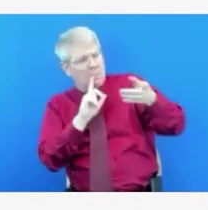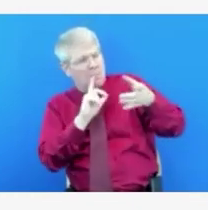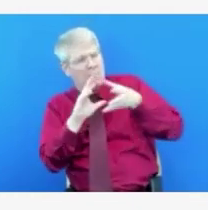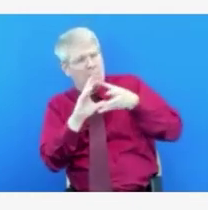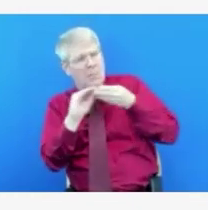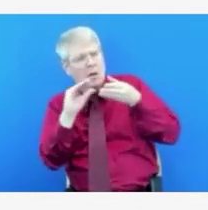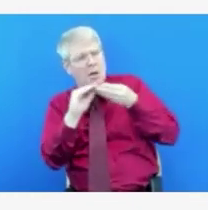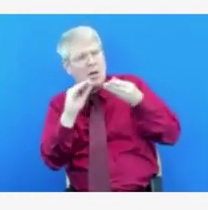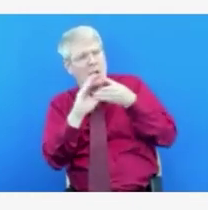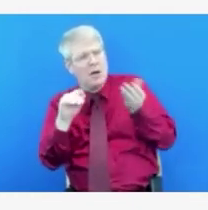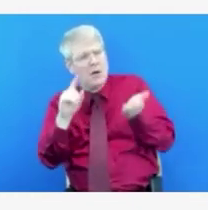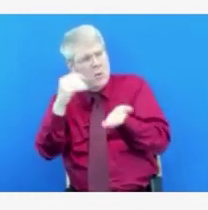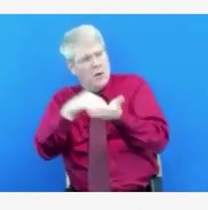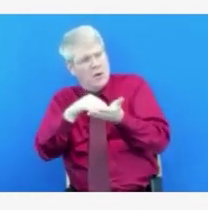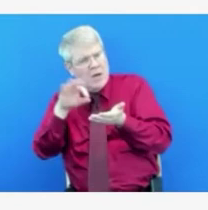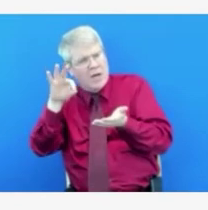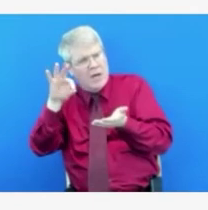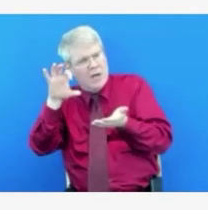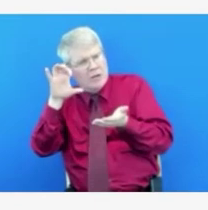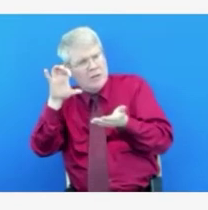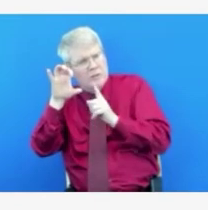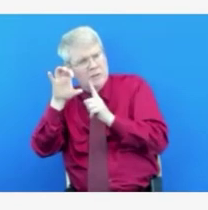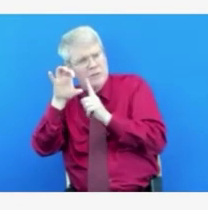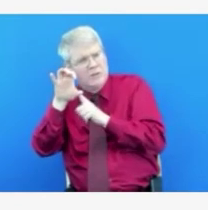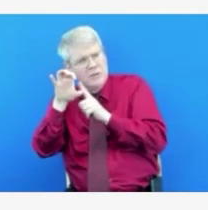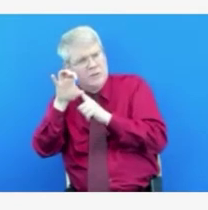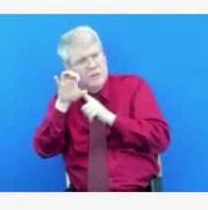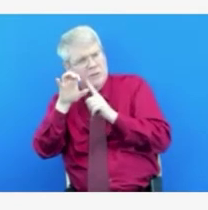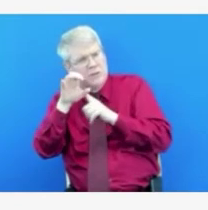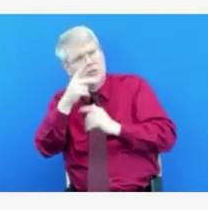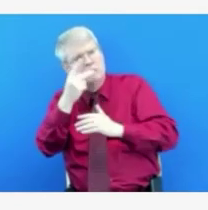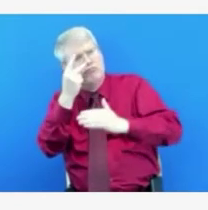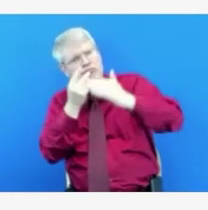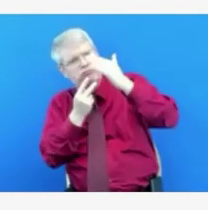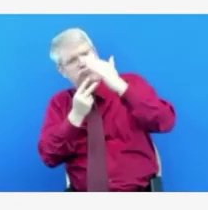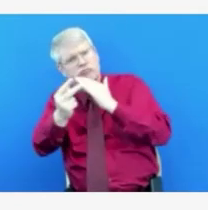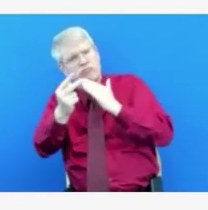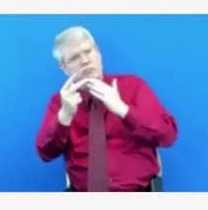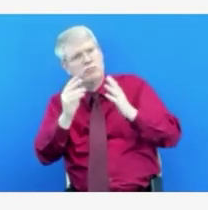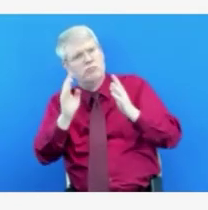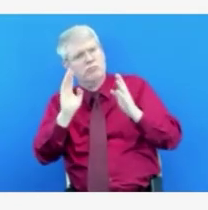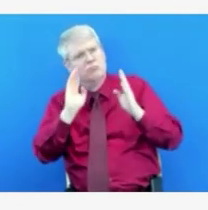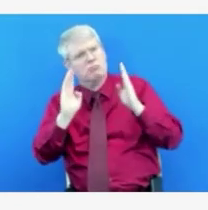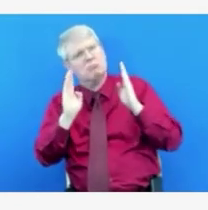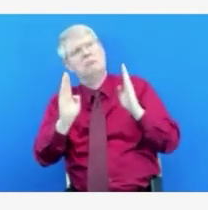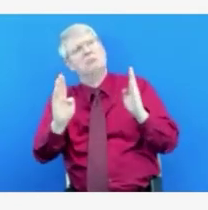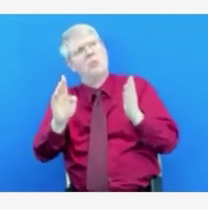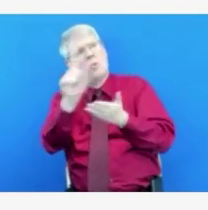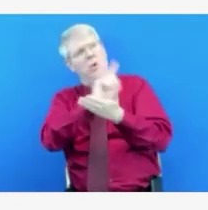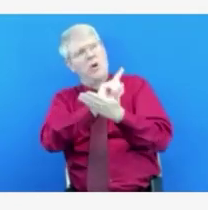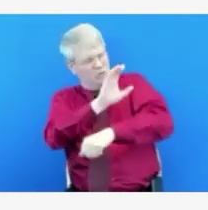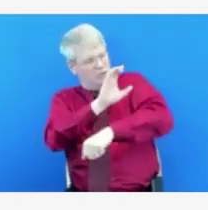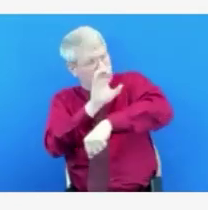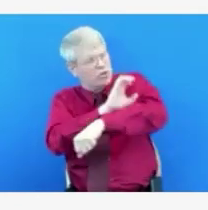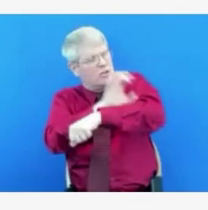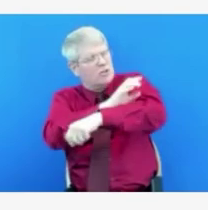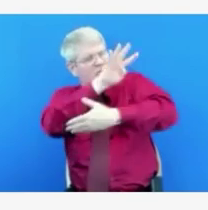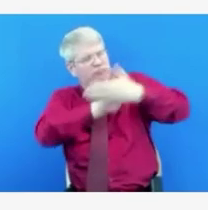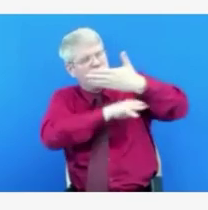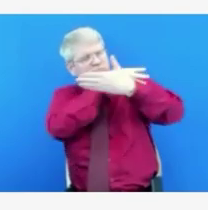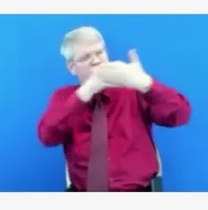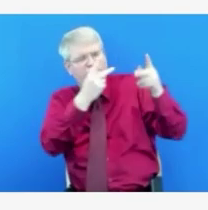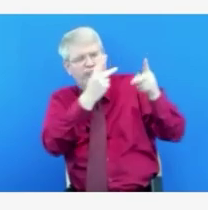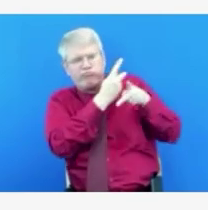hospitalizations over a period of a single week sometime in late November, with peaks of around 21%. 100 cases in a week